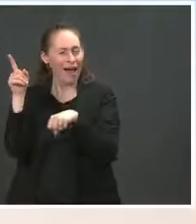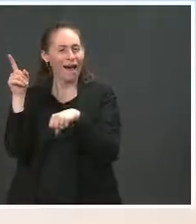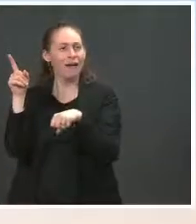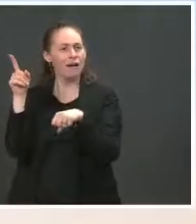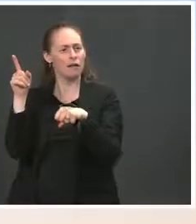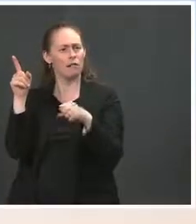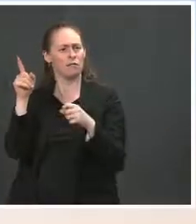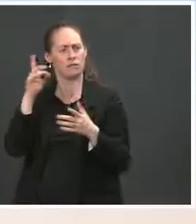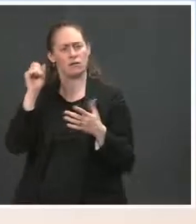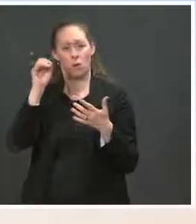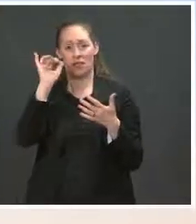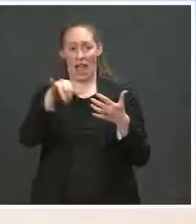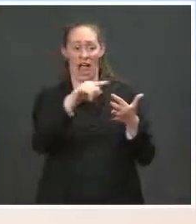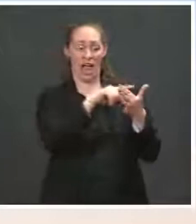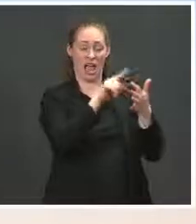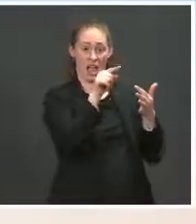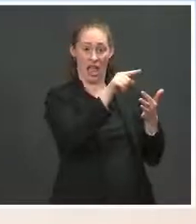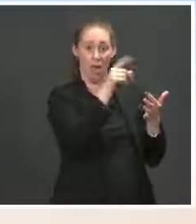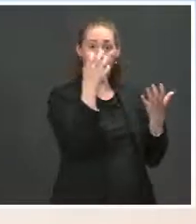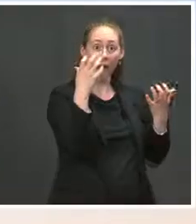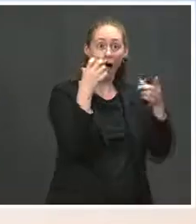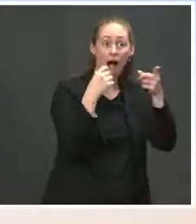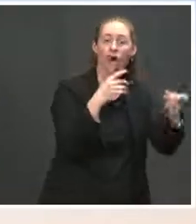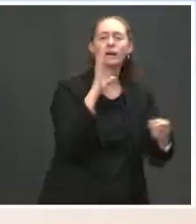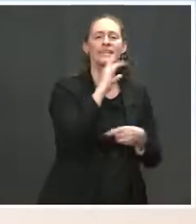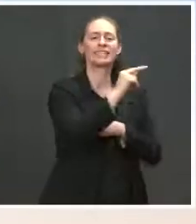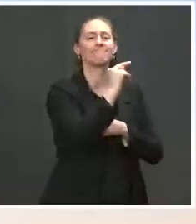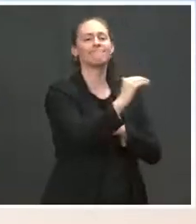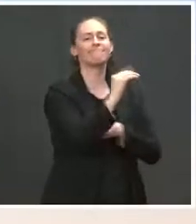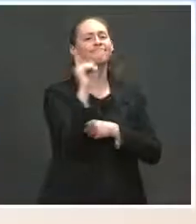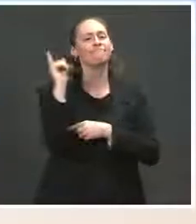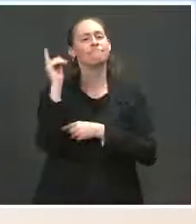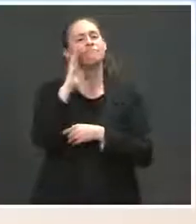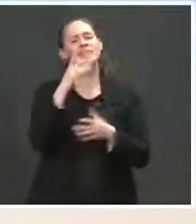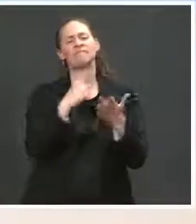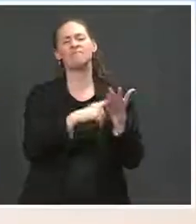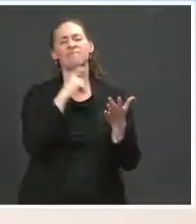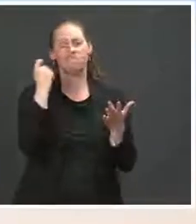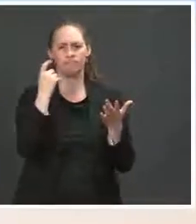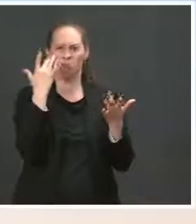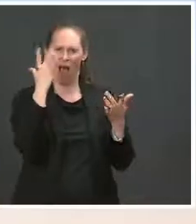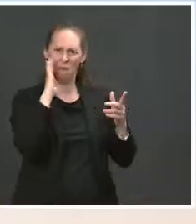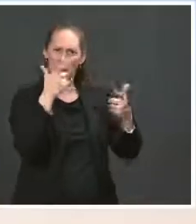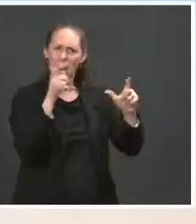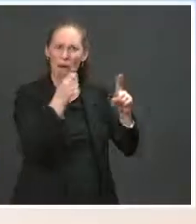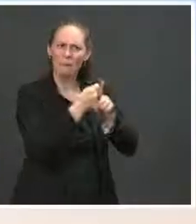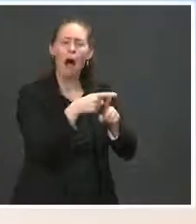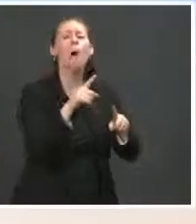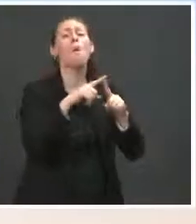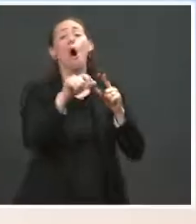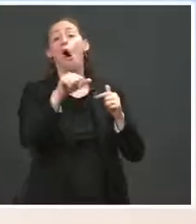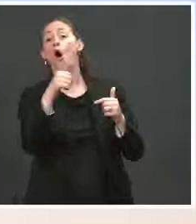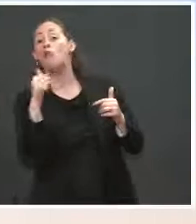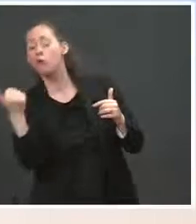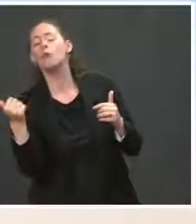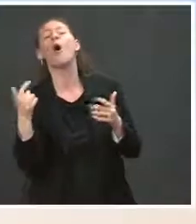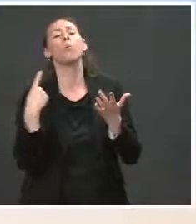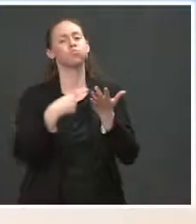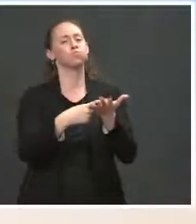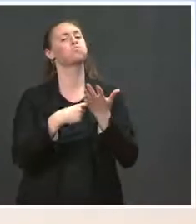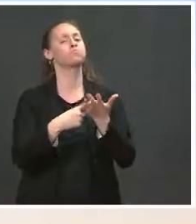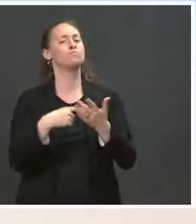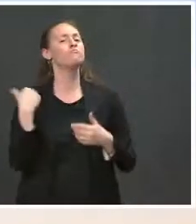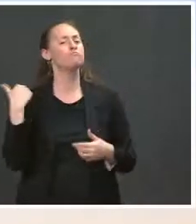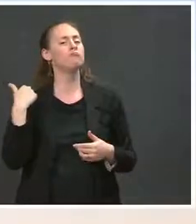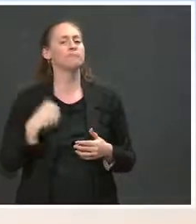on individual numbers and who will be impacted. But he's also open to discussion. We're hearing that what is